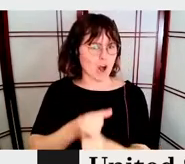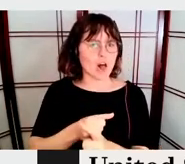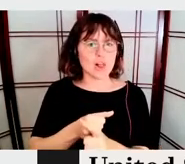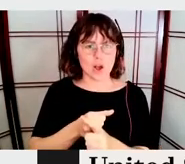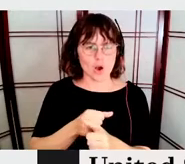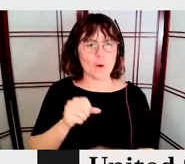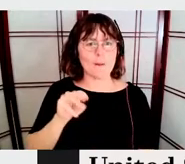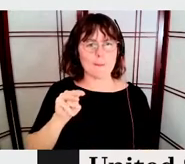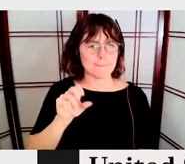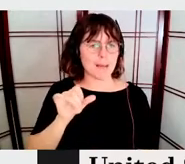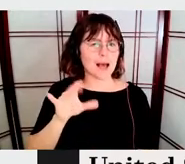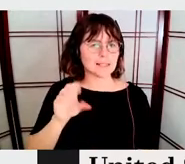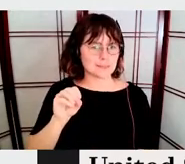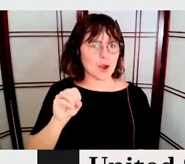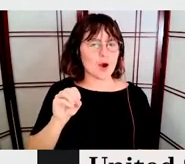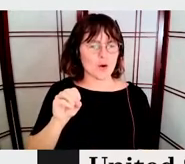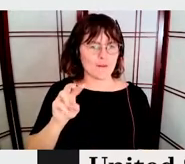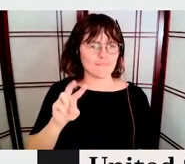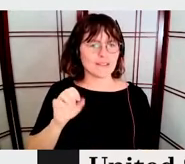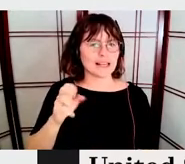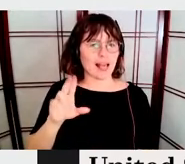resembles, uh, Switzerland.